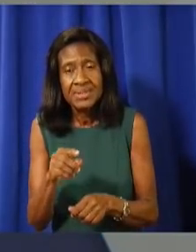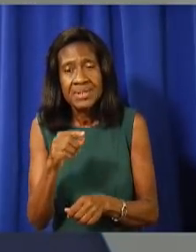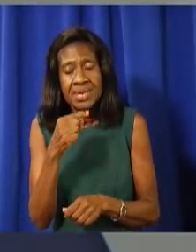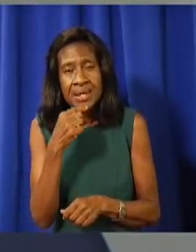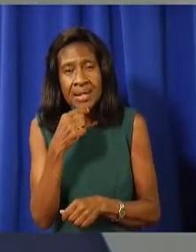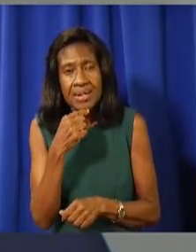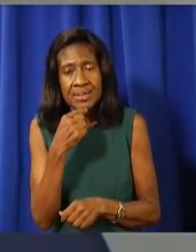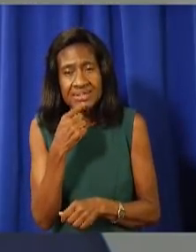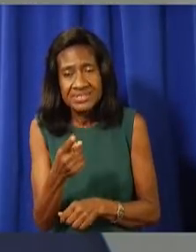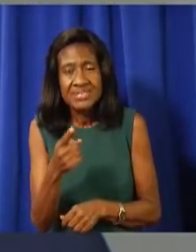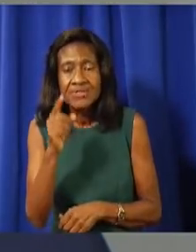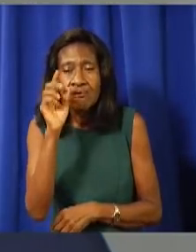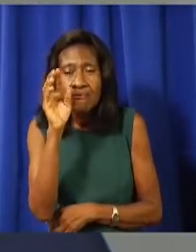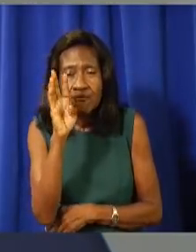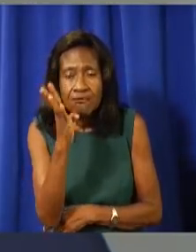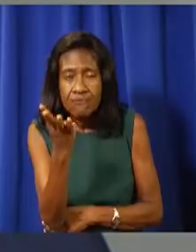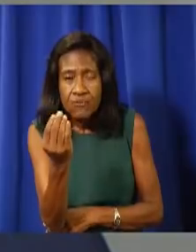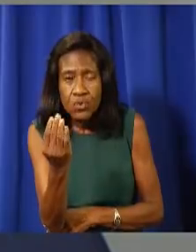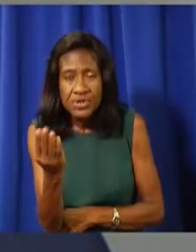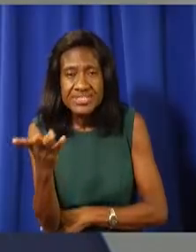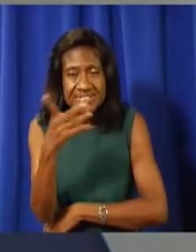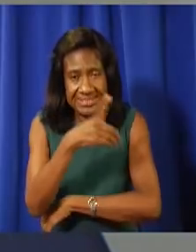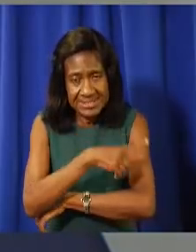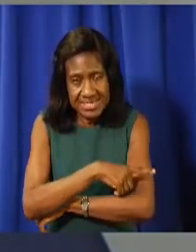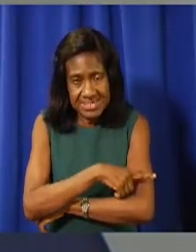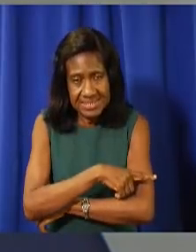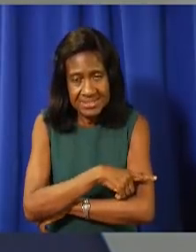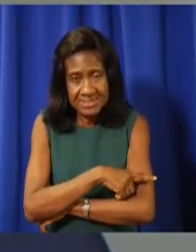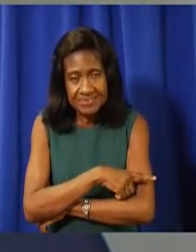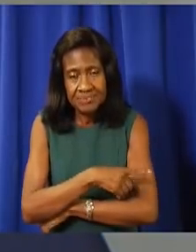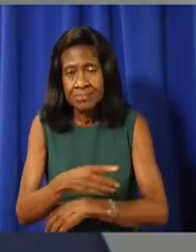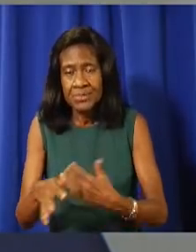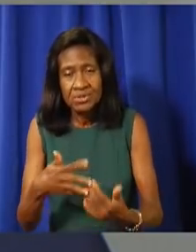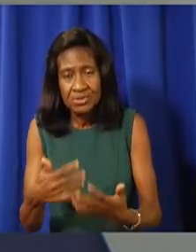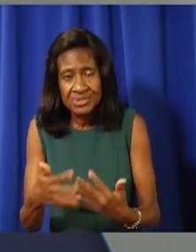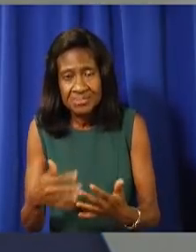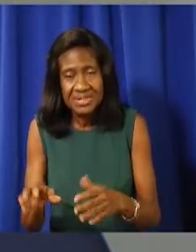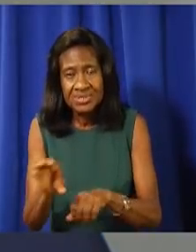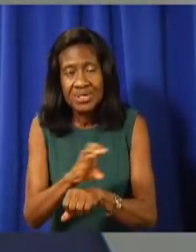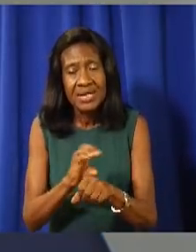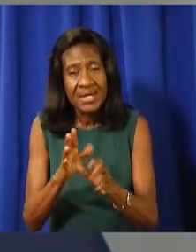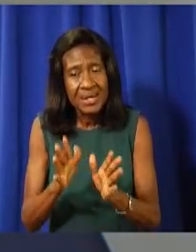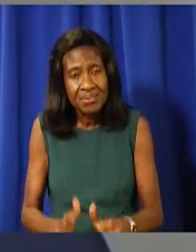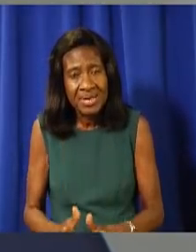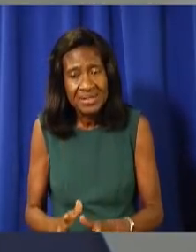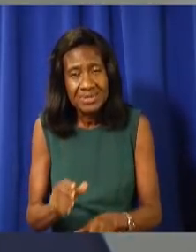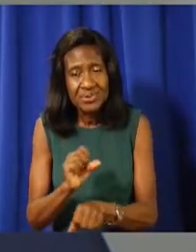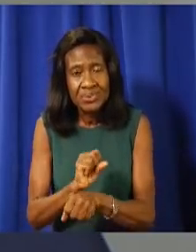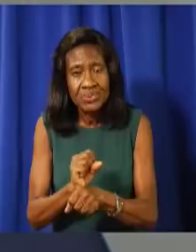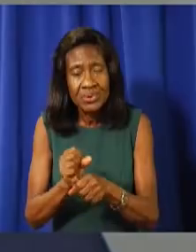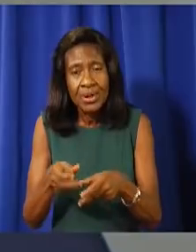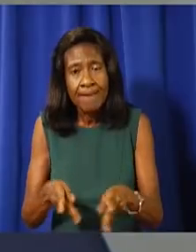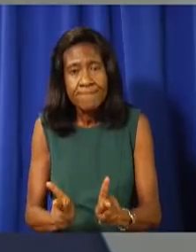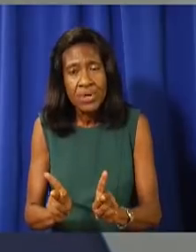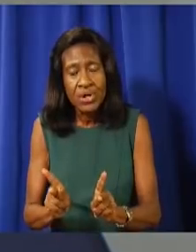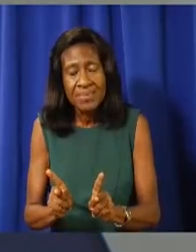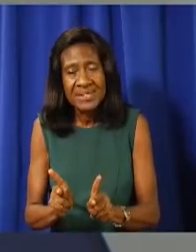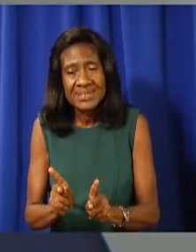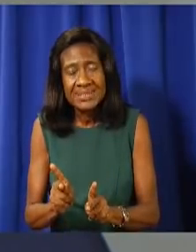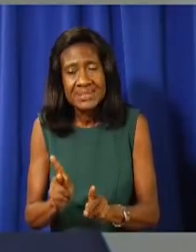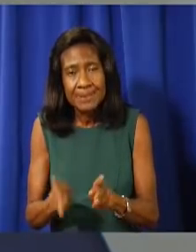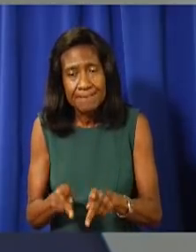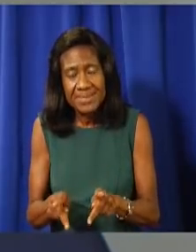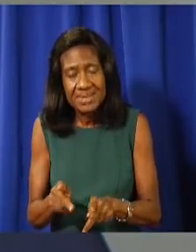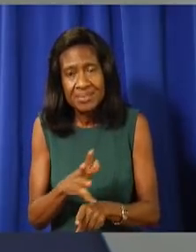usual 14 days. This applies to Caymanians, residents, work permit holders and persons who have close